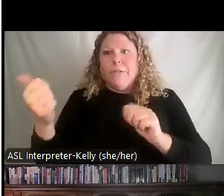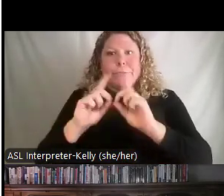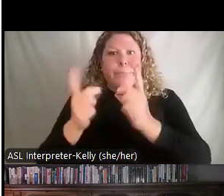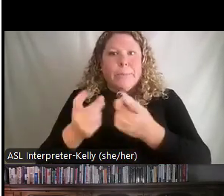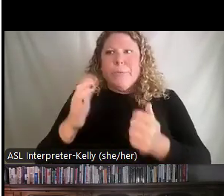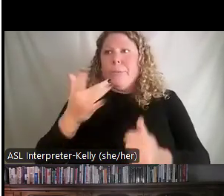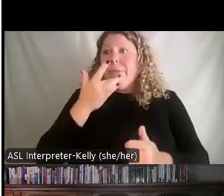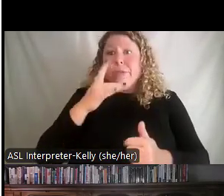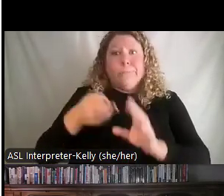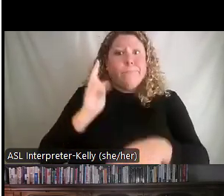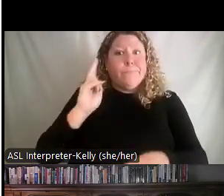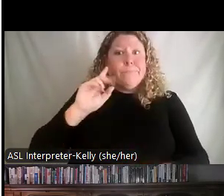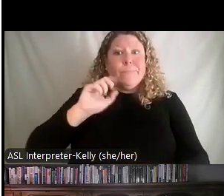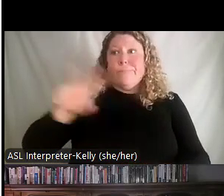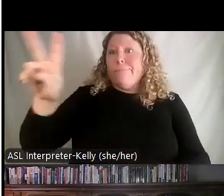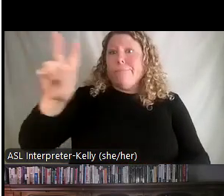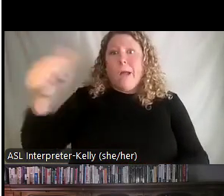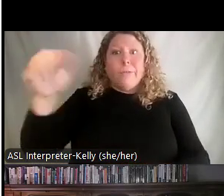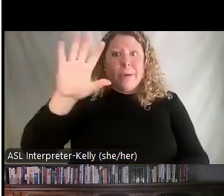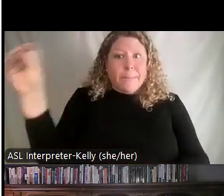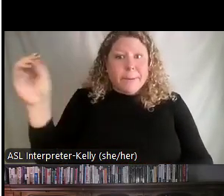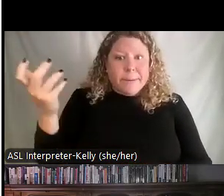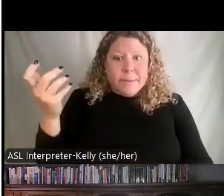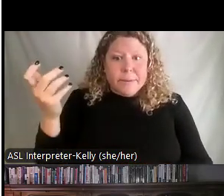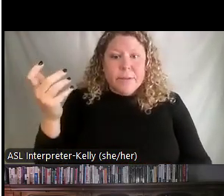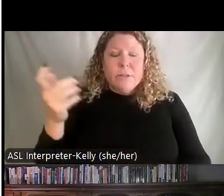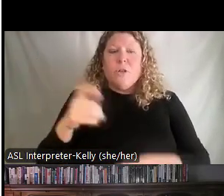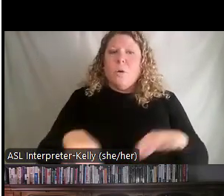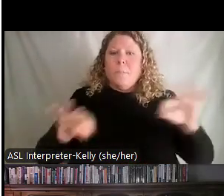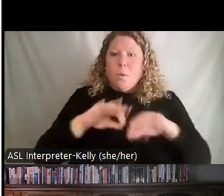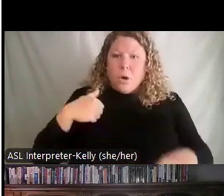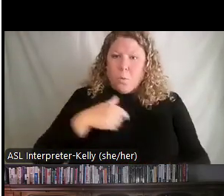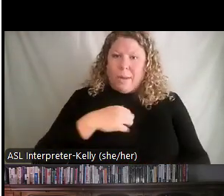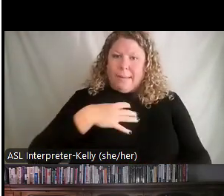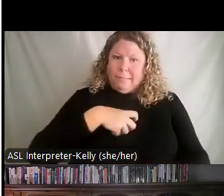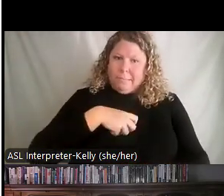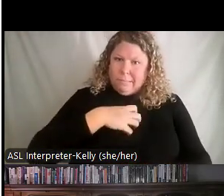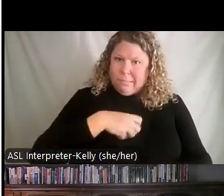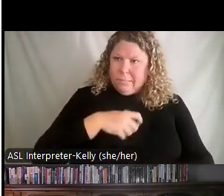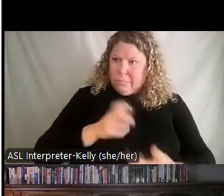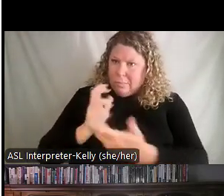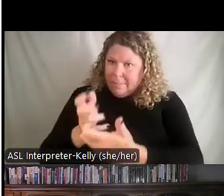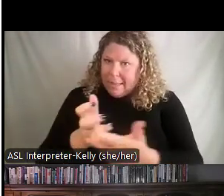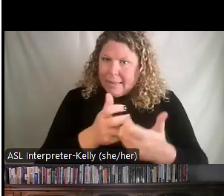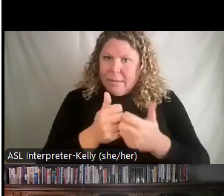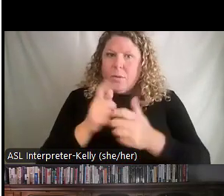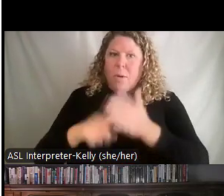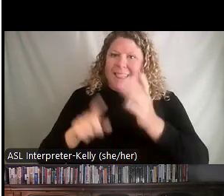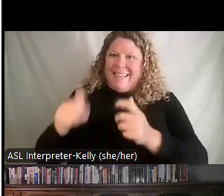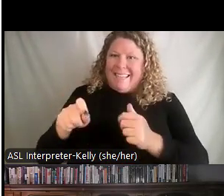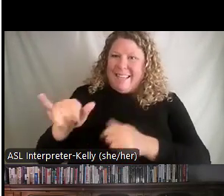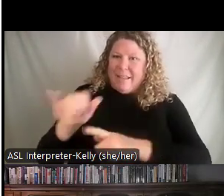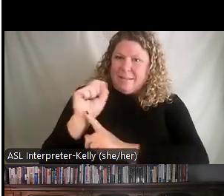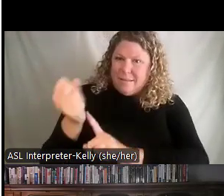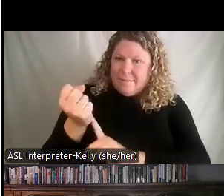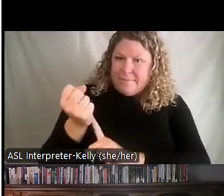So, it's critical that we try to match and meet people where they're at because that's going to feel a lot more comfortable. It's going to feel like you have, you know, their